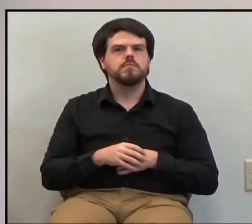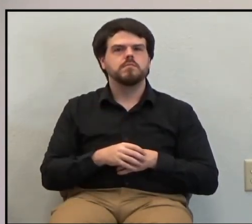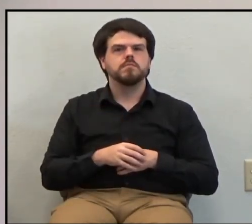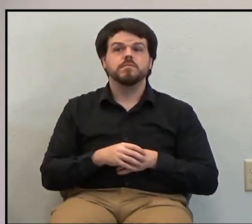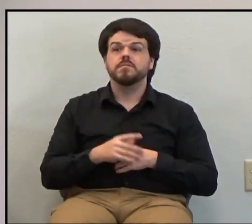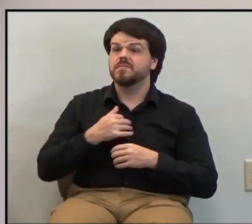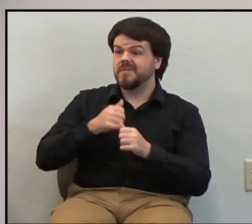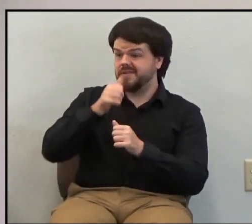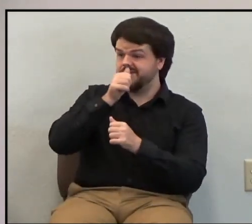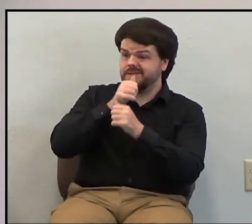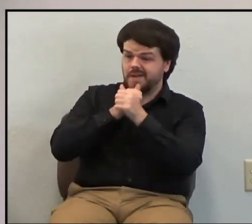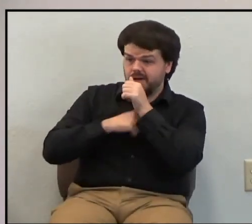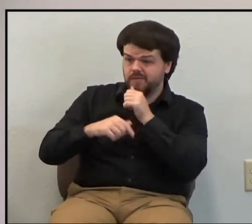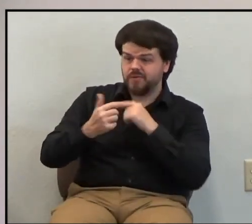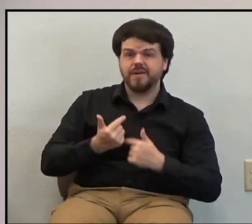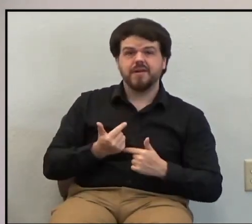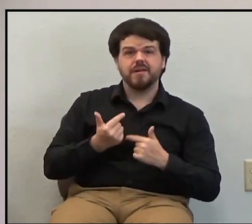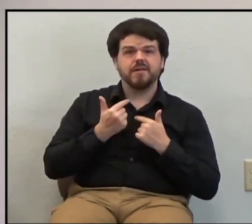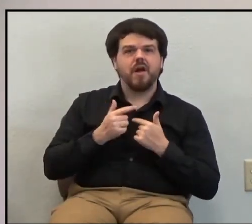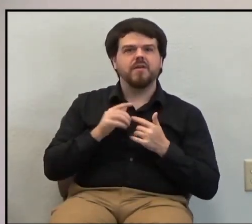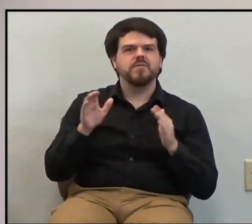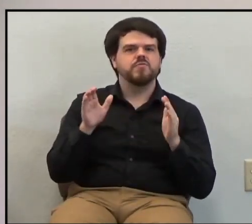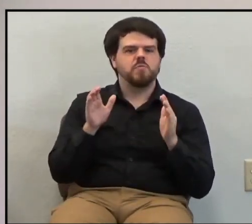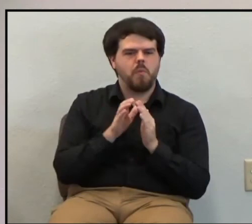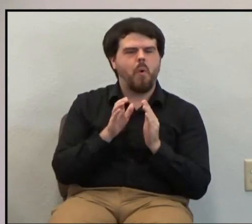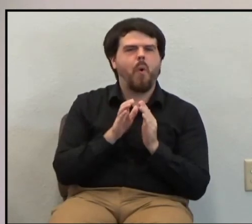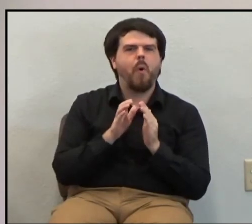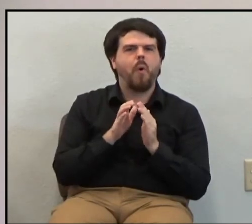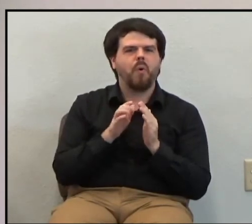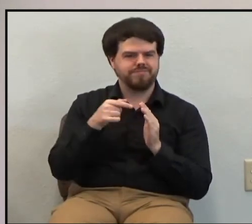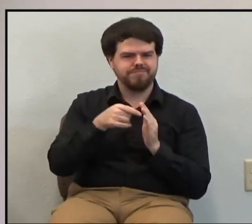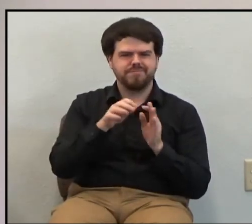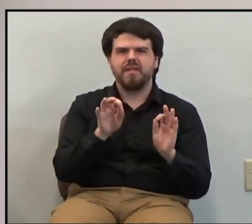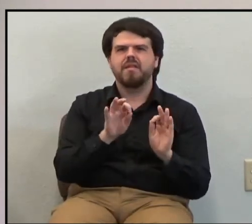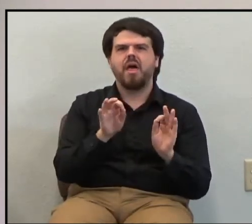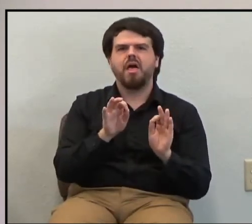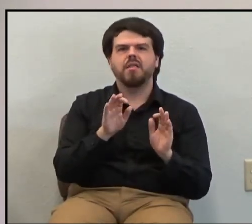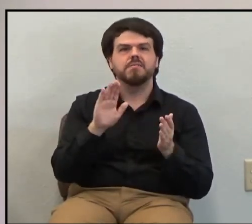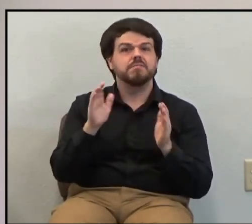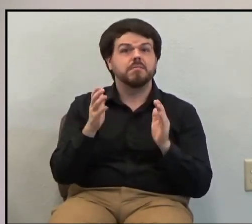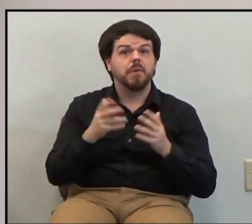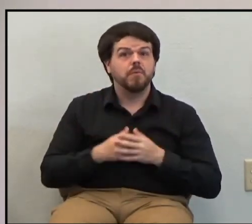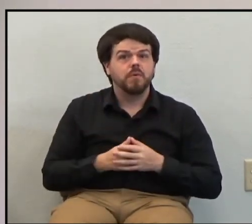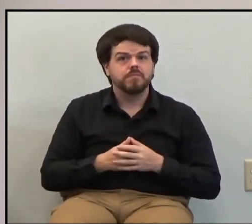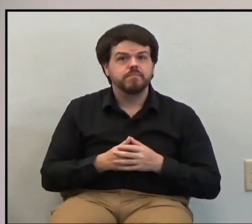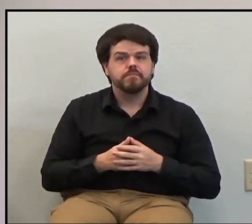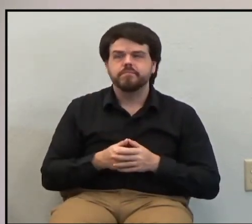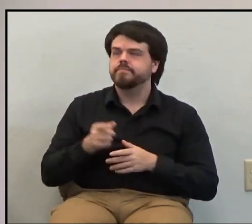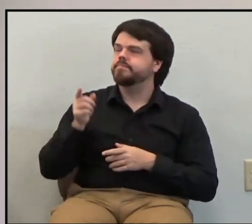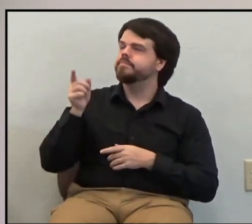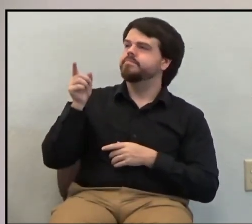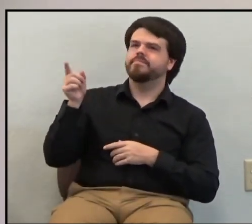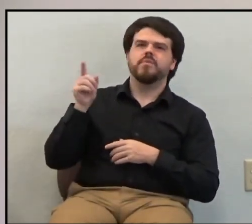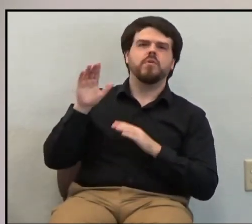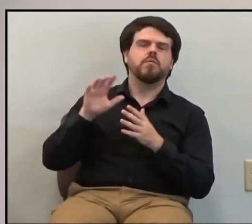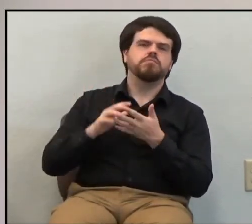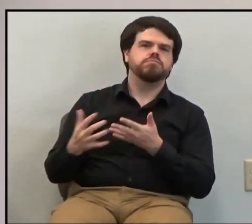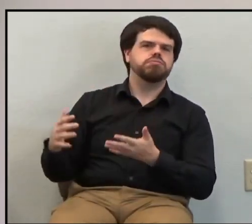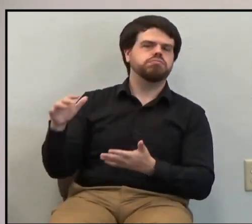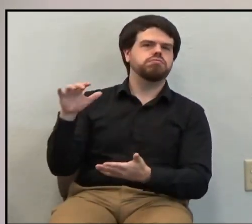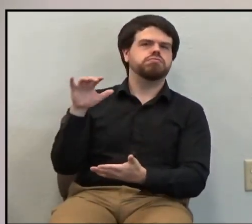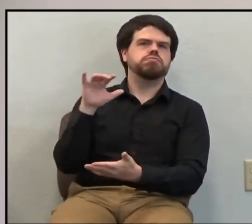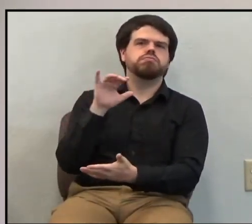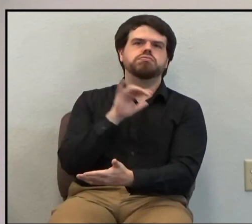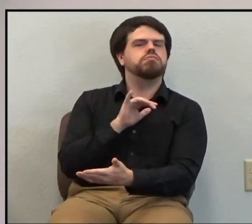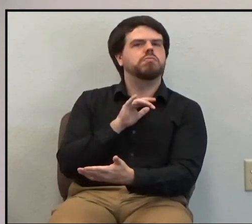suffering that I had in that life is so small, it's really nothing compared to the great riches that I have